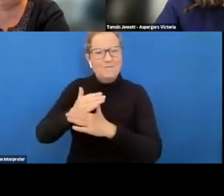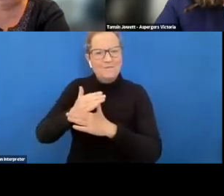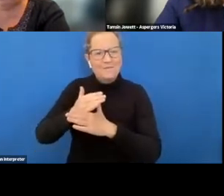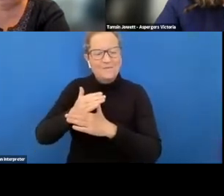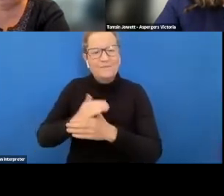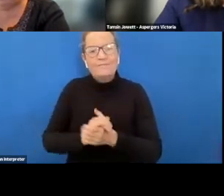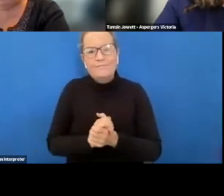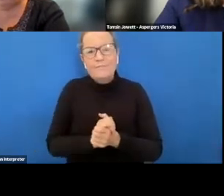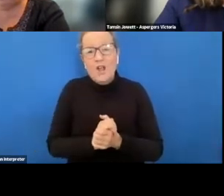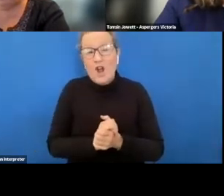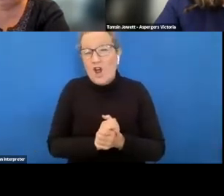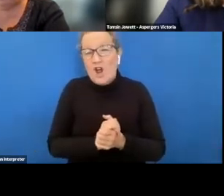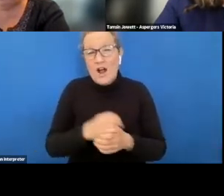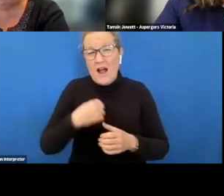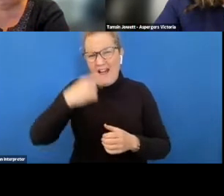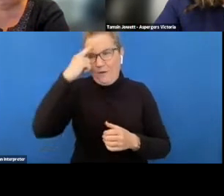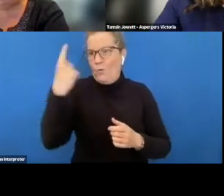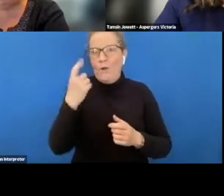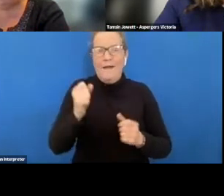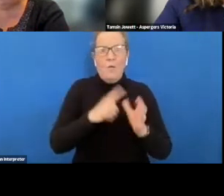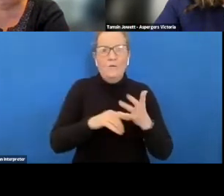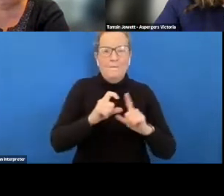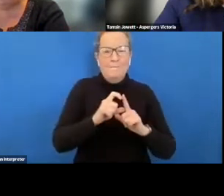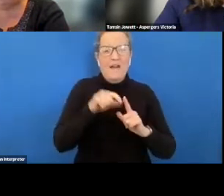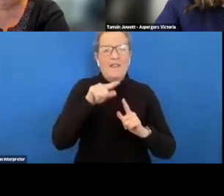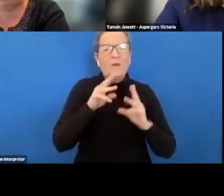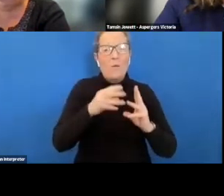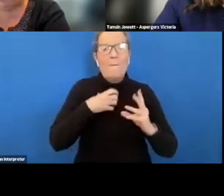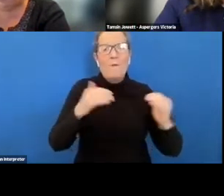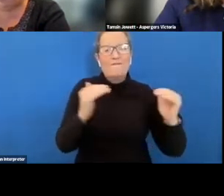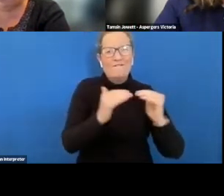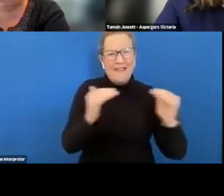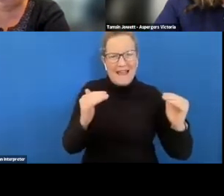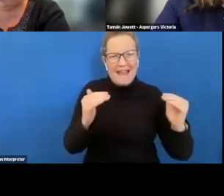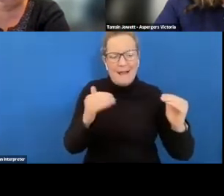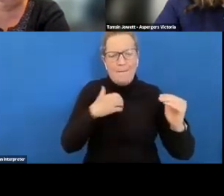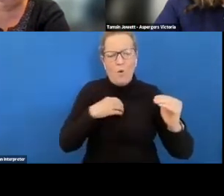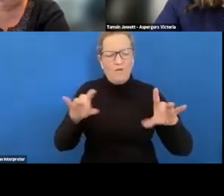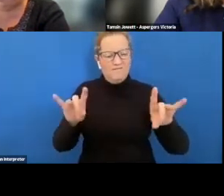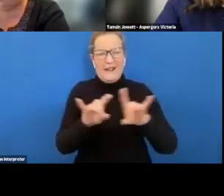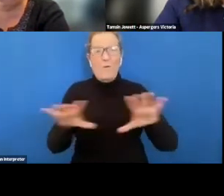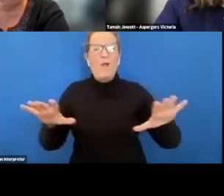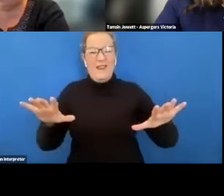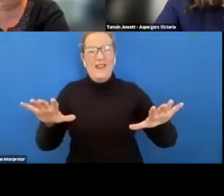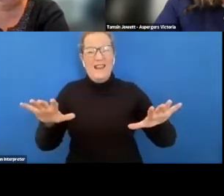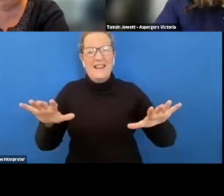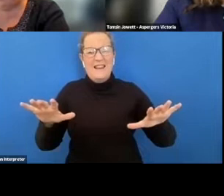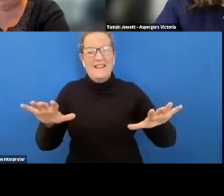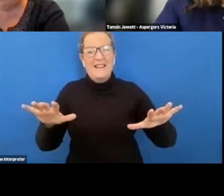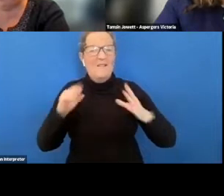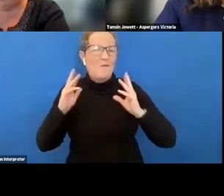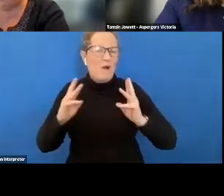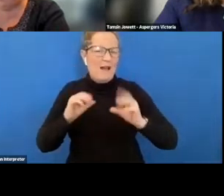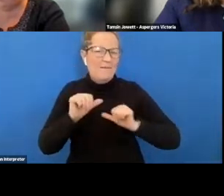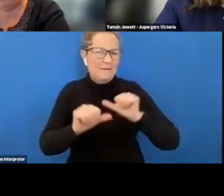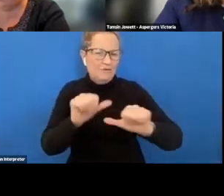especially people with autism a much more fair and equitable equitable way of um doing um the process